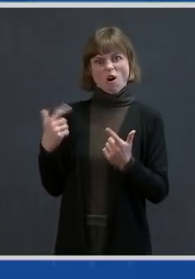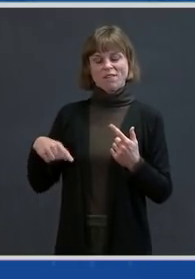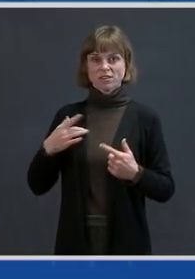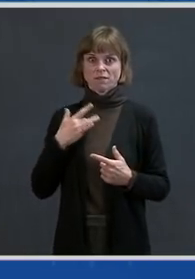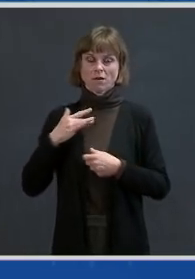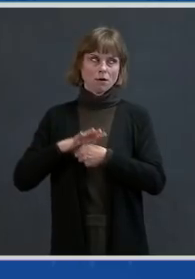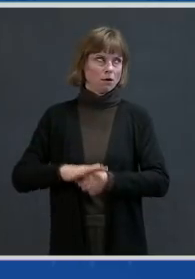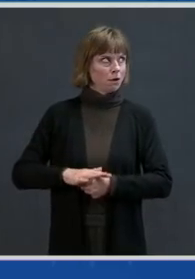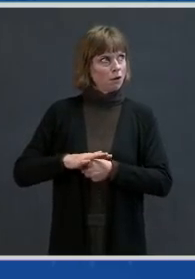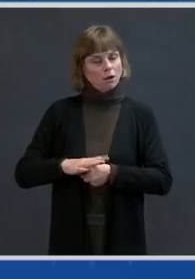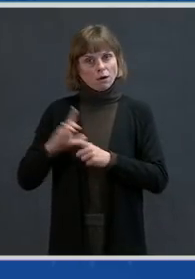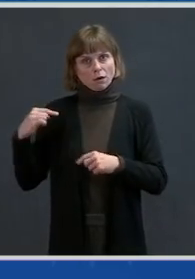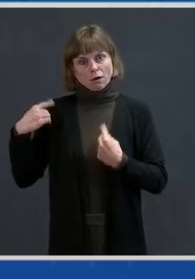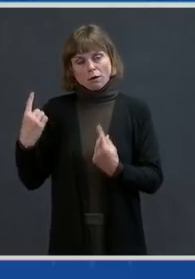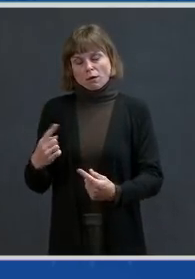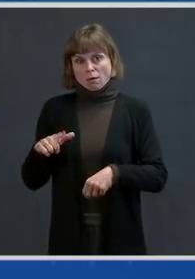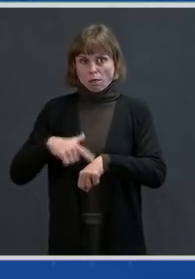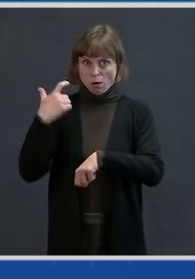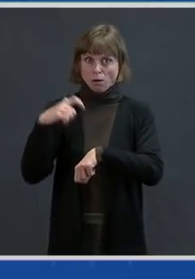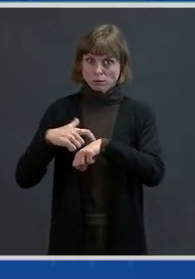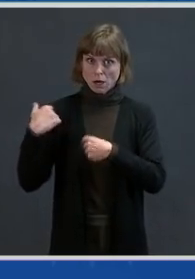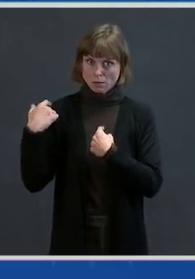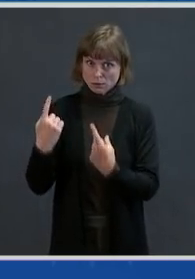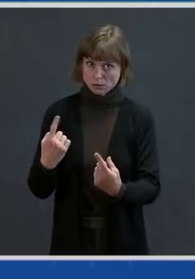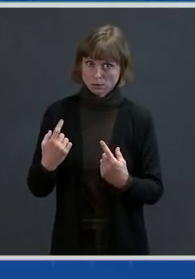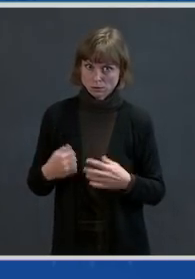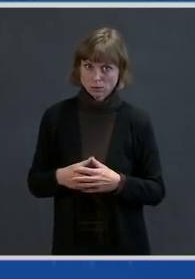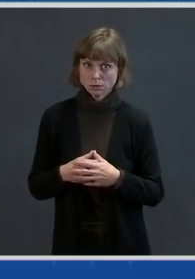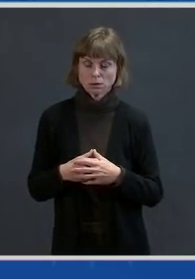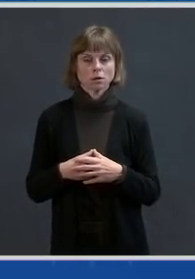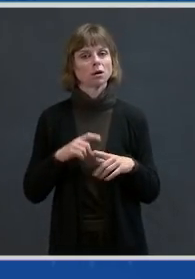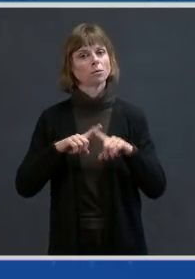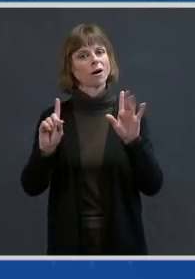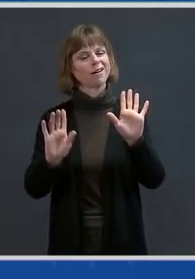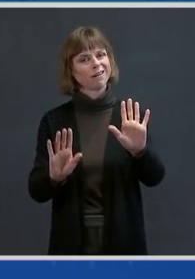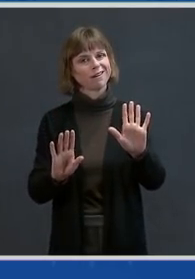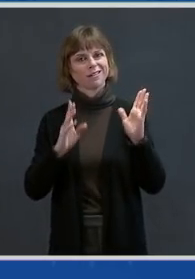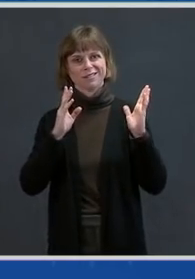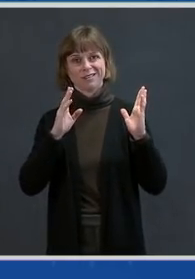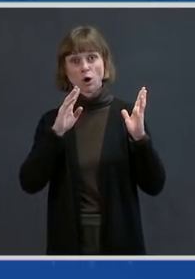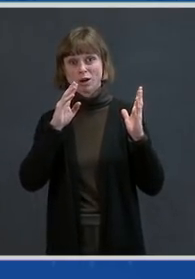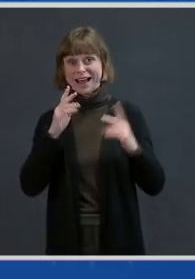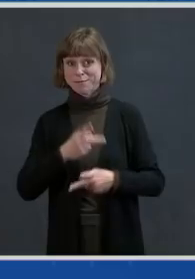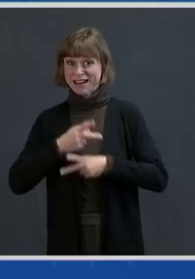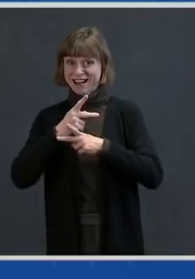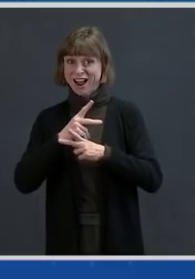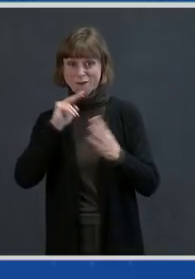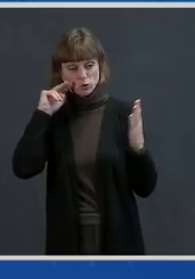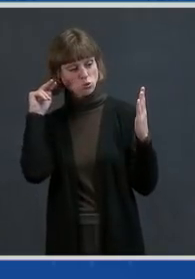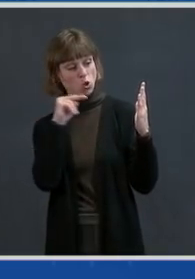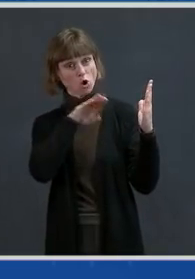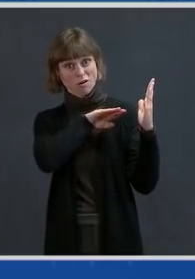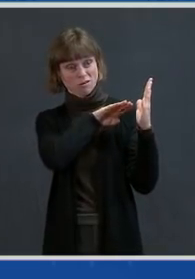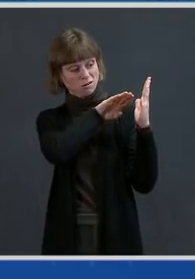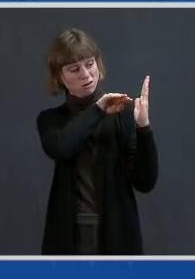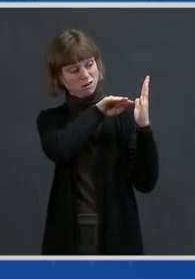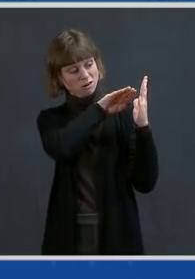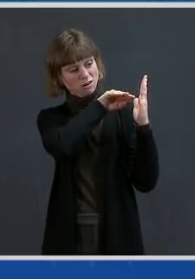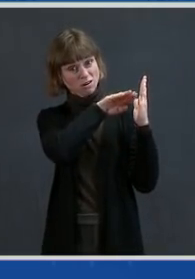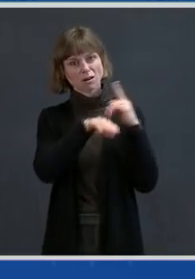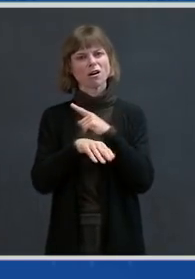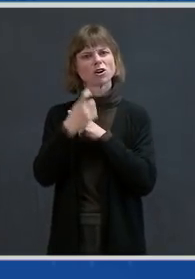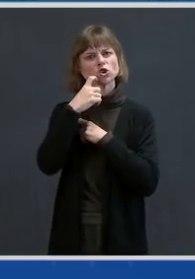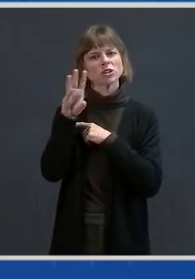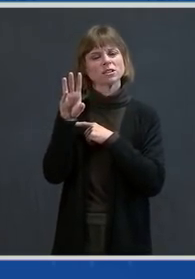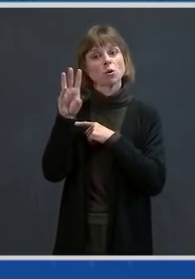of this. But we really have to be careful and take a look at that curve. The point that Dr. Walensky made is critical. If we plateau